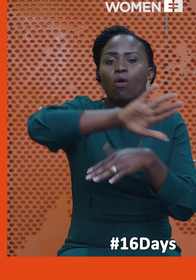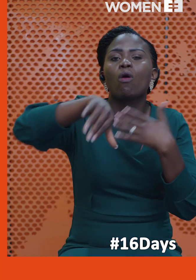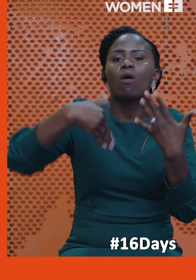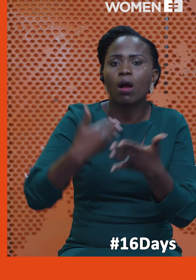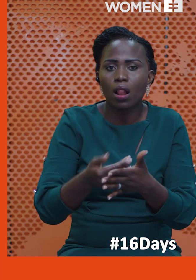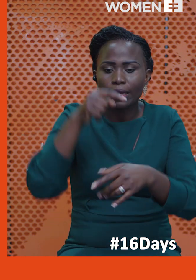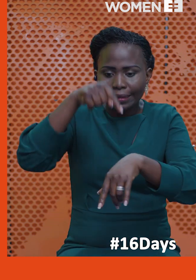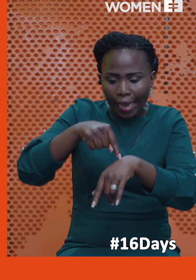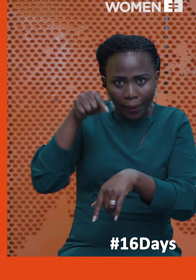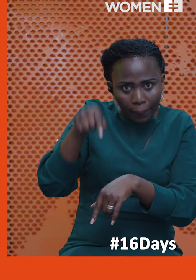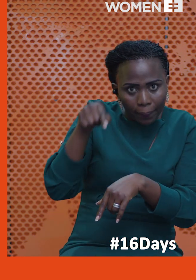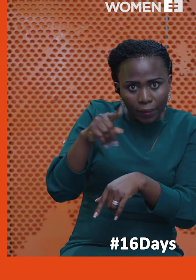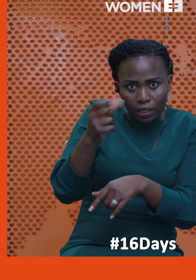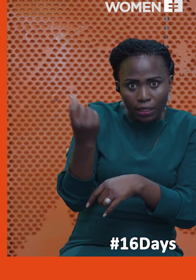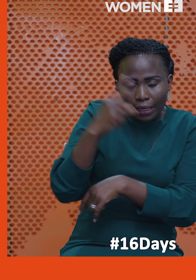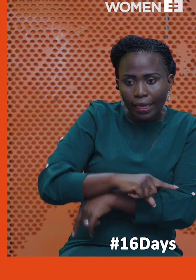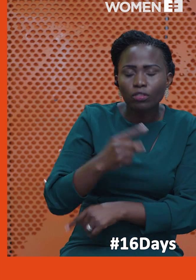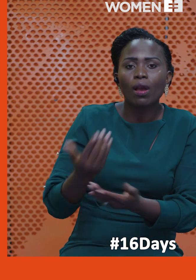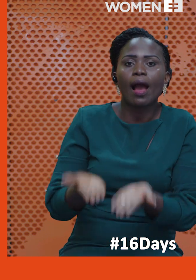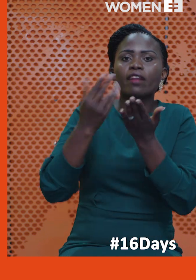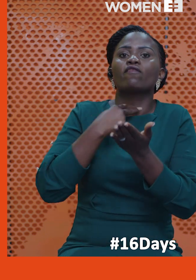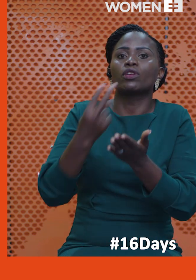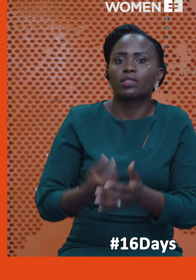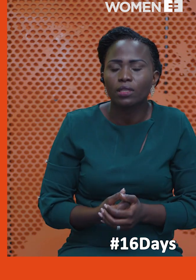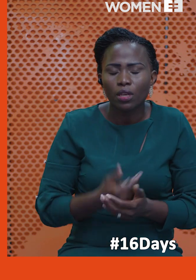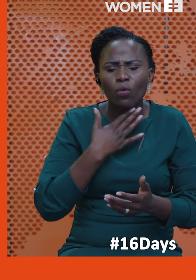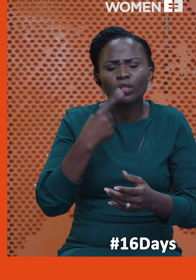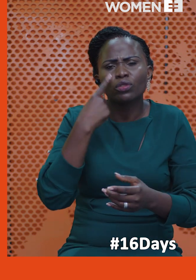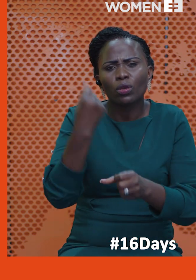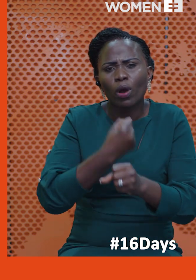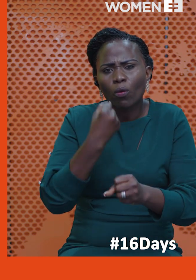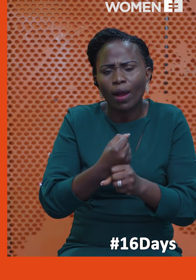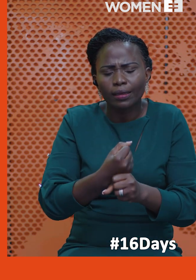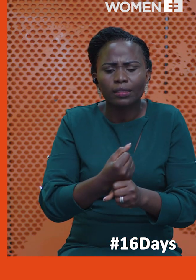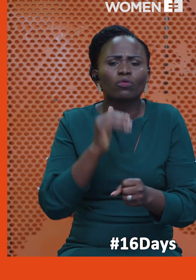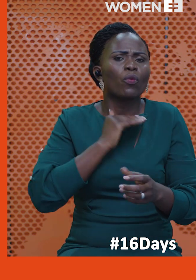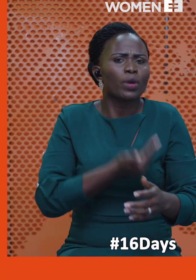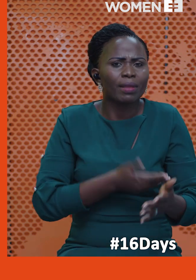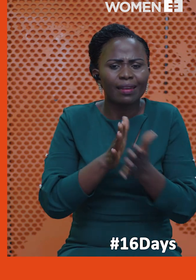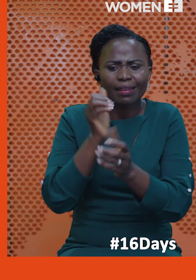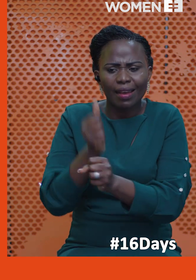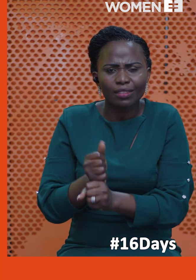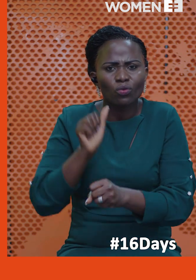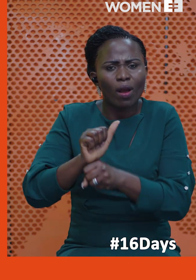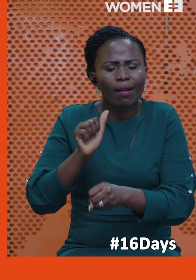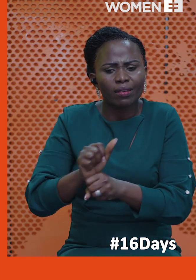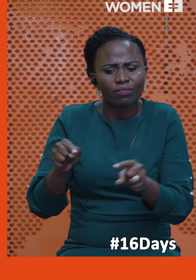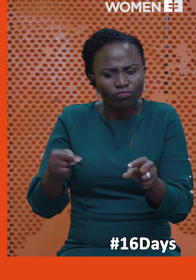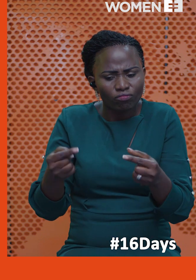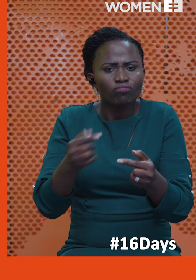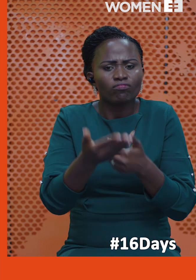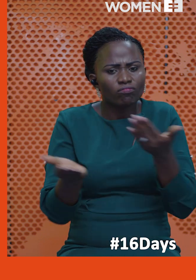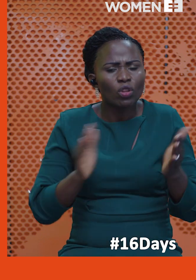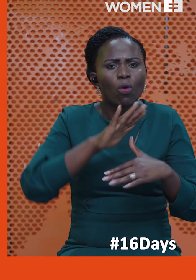So it's a call to everyone and that's the time that we amplify the voice. I want to see the work on violence against women and girls